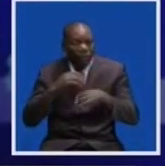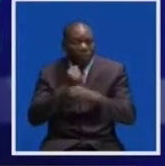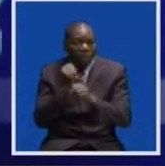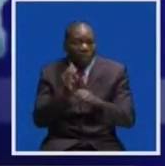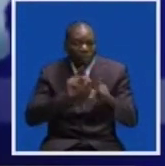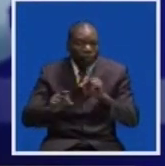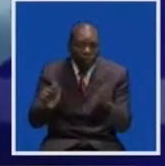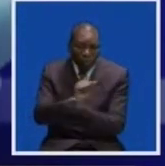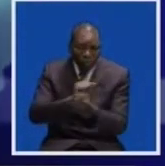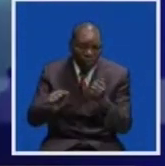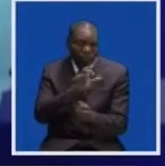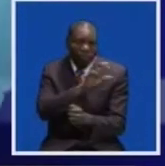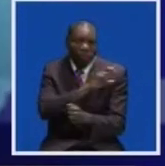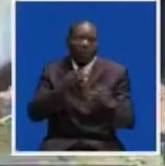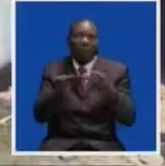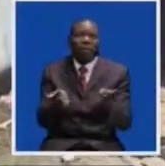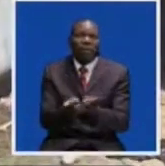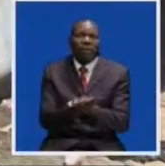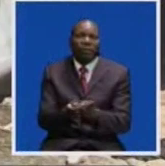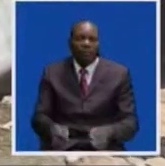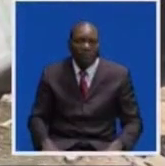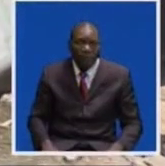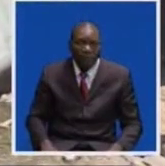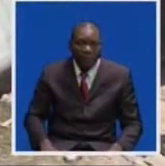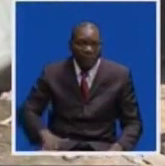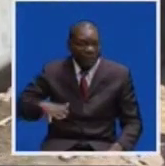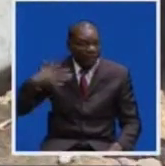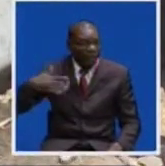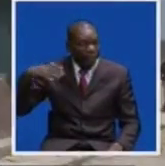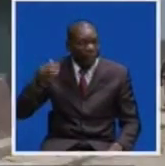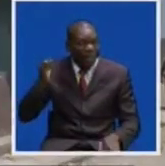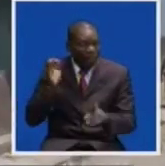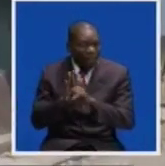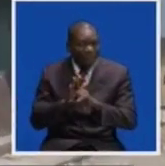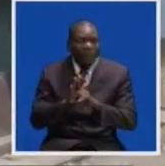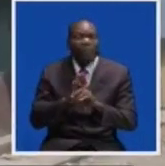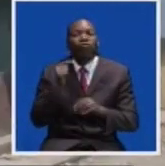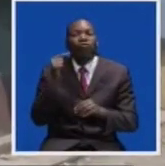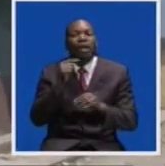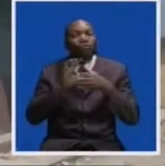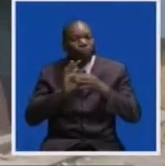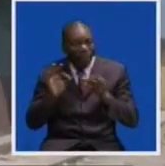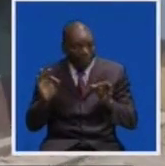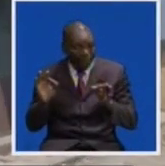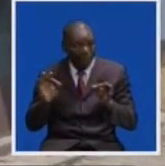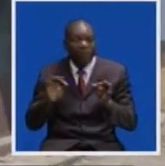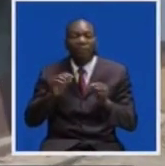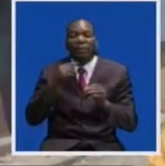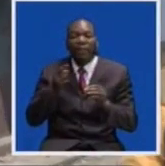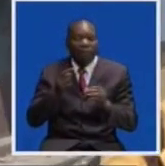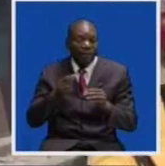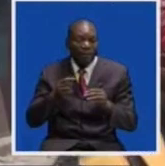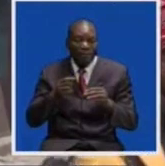Portshalala reports. These are the effects of fake news. False information indicating that police were holding